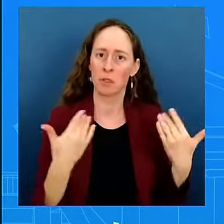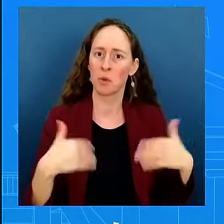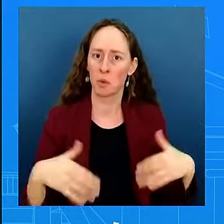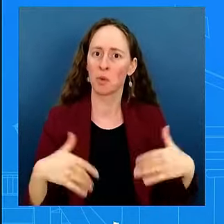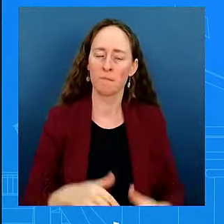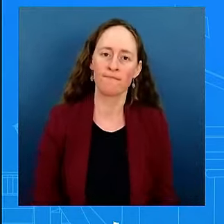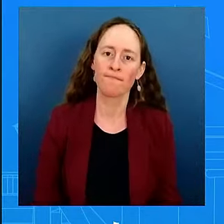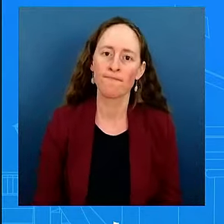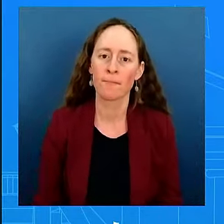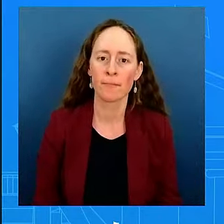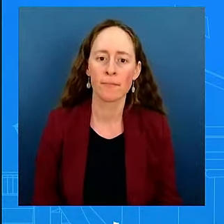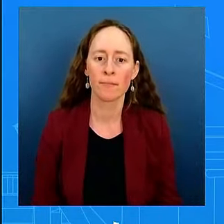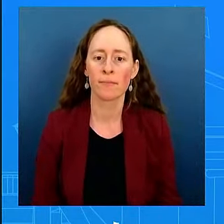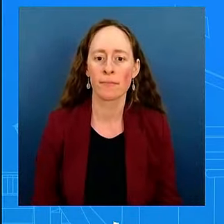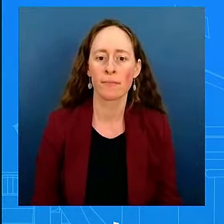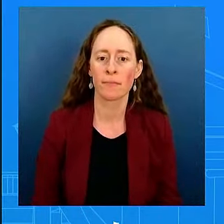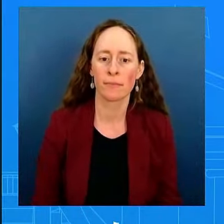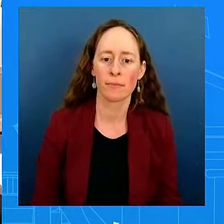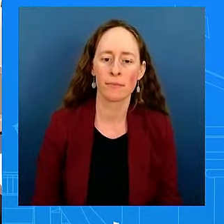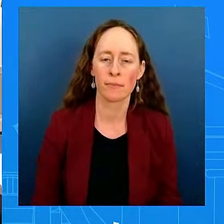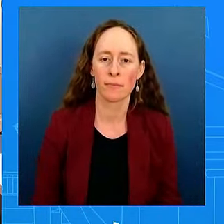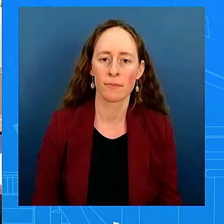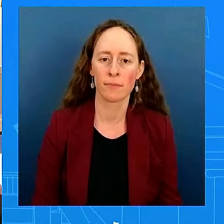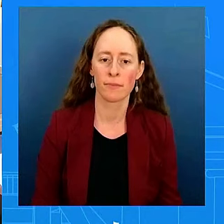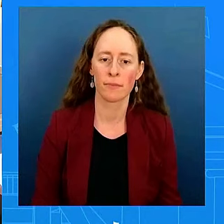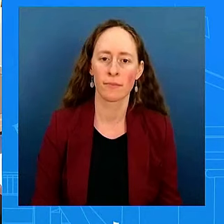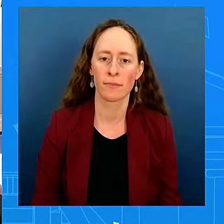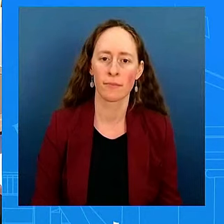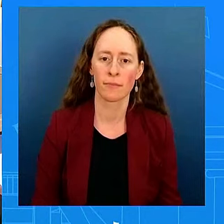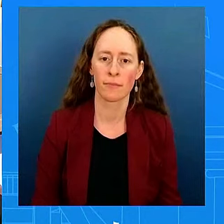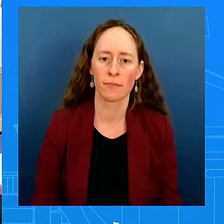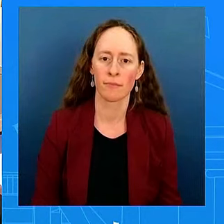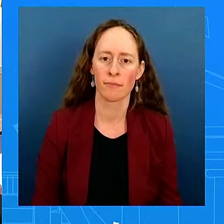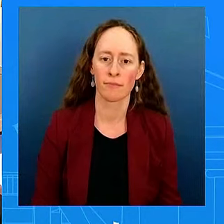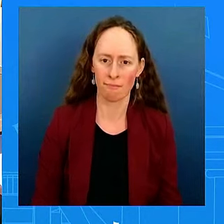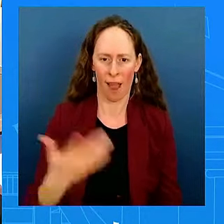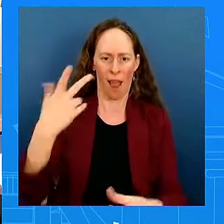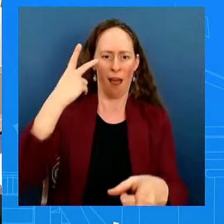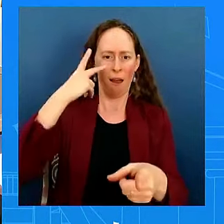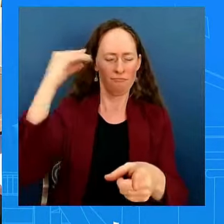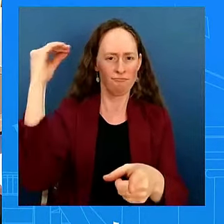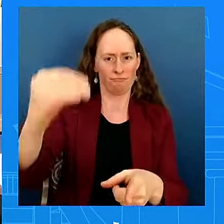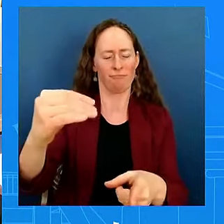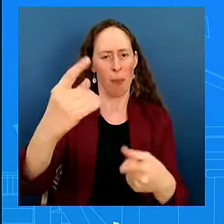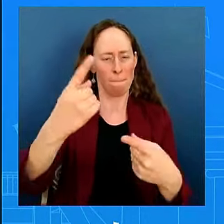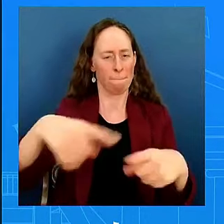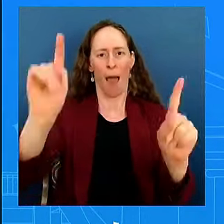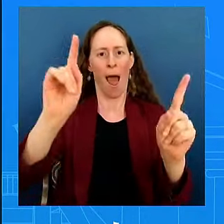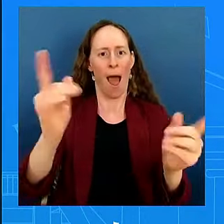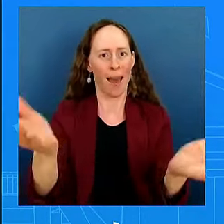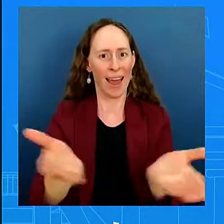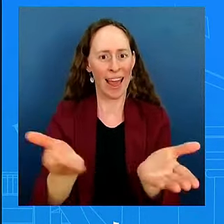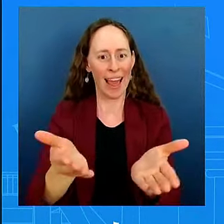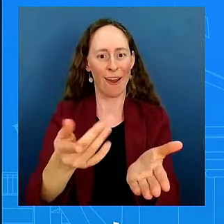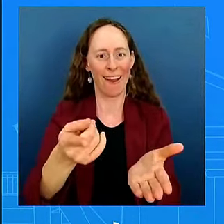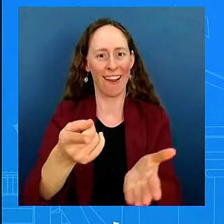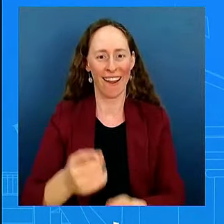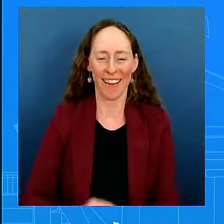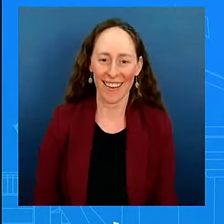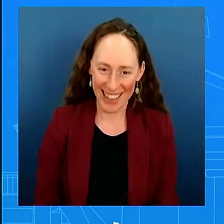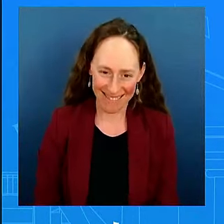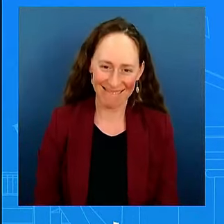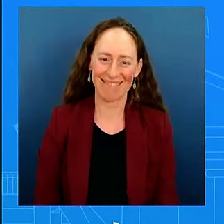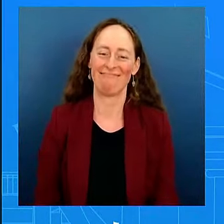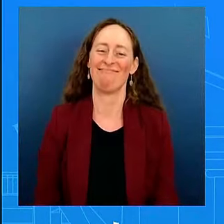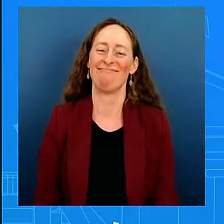I don't think I've seen you in the briefing room before. It's nice to be here. MS. What's your name? It's Scott McFarland. Oh, that's right. Hi. Good to see you.